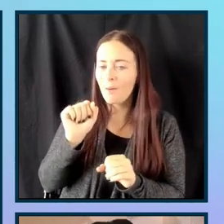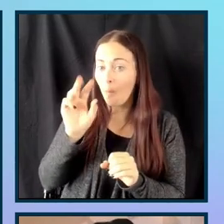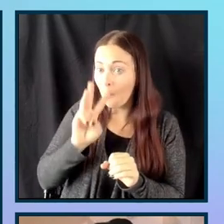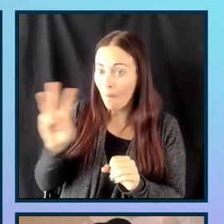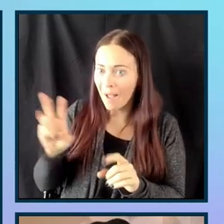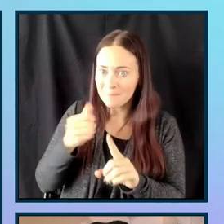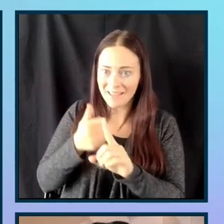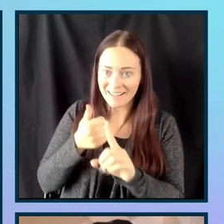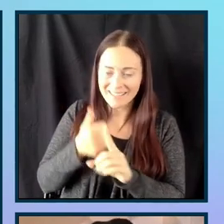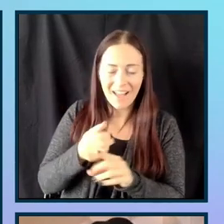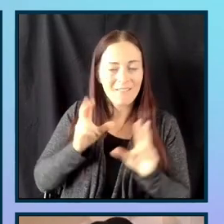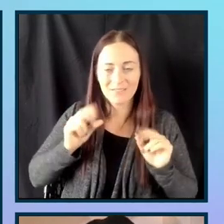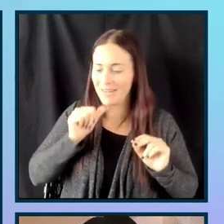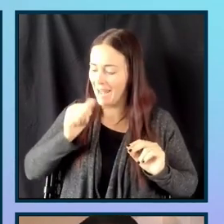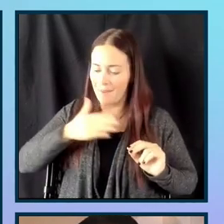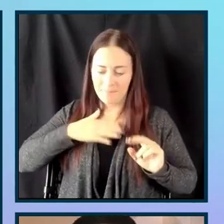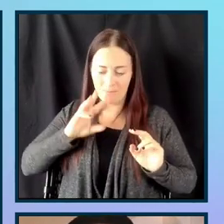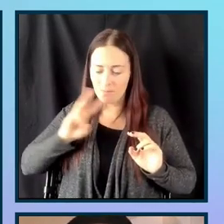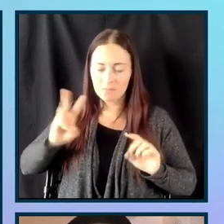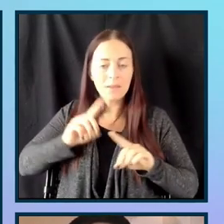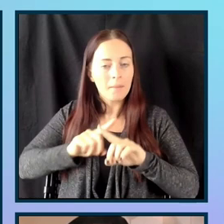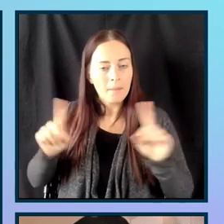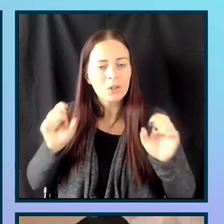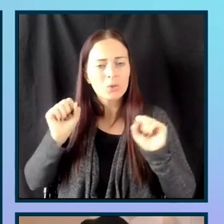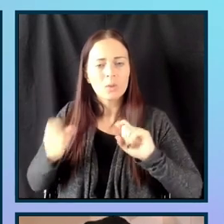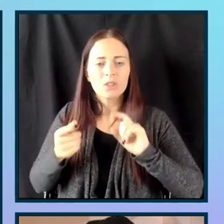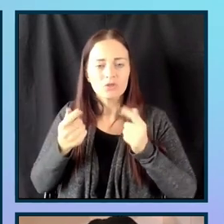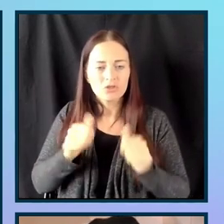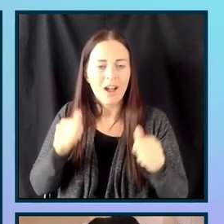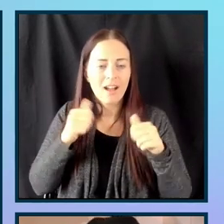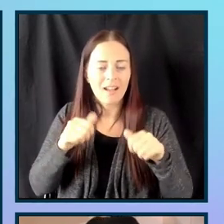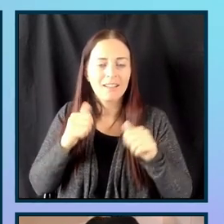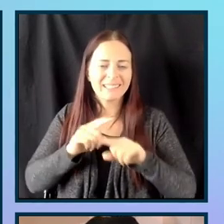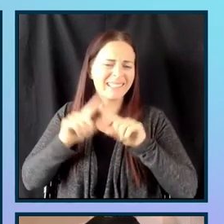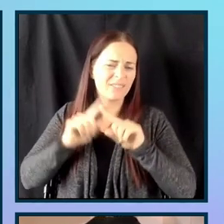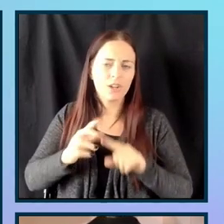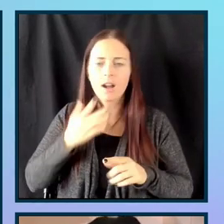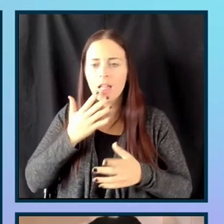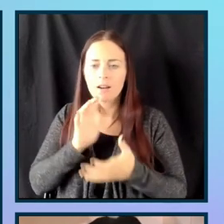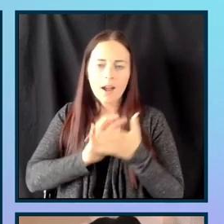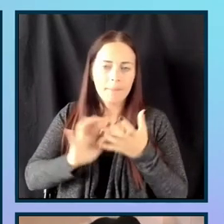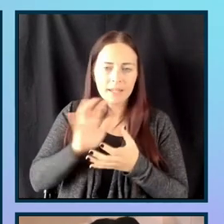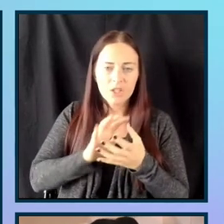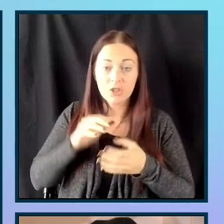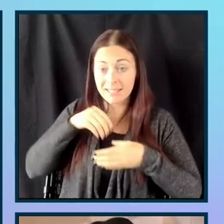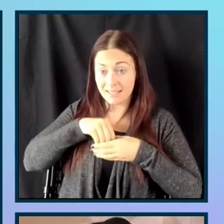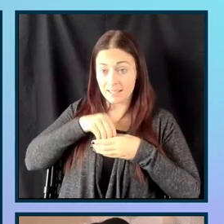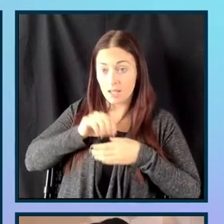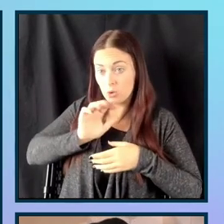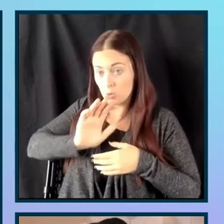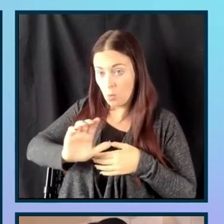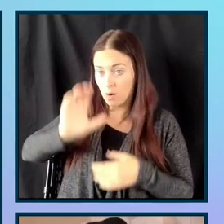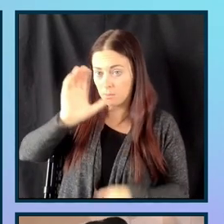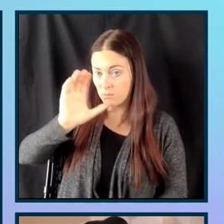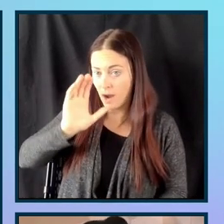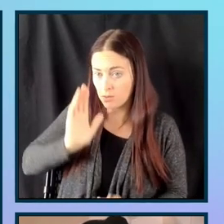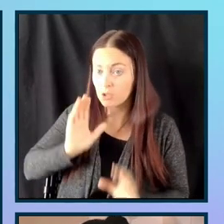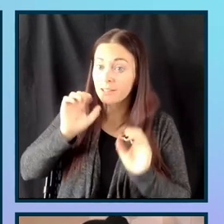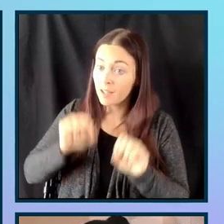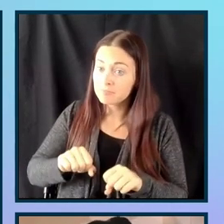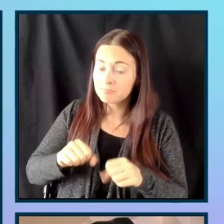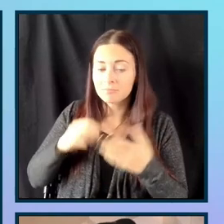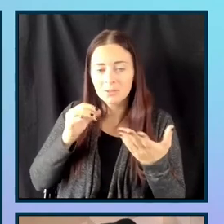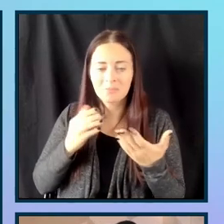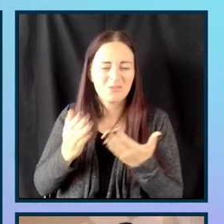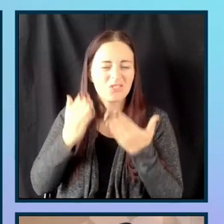for if you want to try out different color combinations inside the browser. So I definitely recommend you try that out if you haven't already done